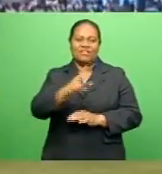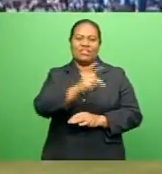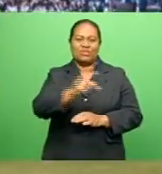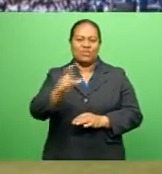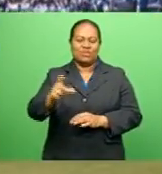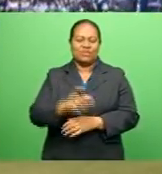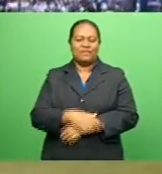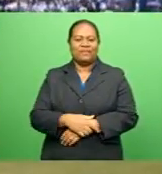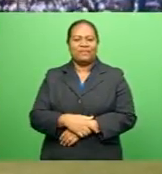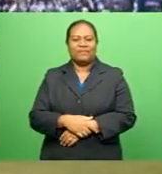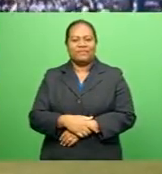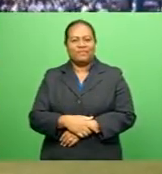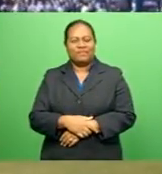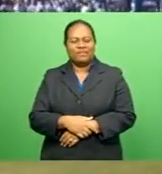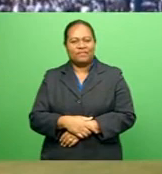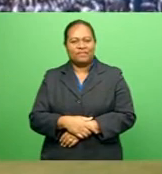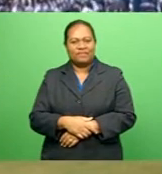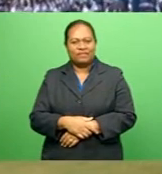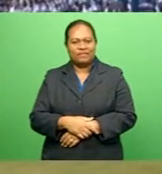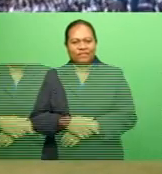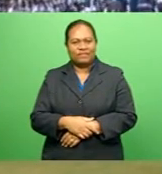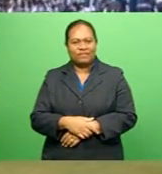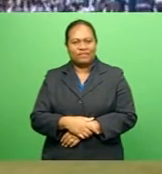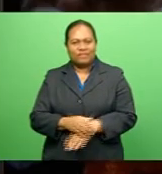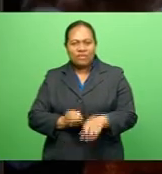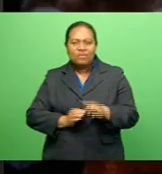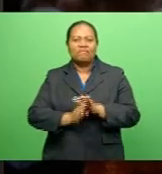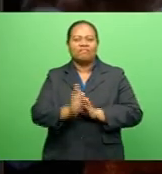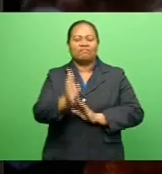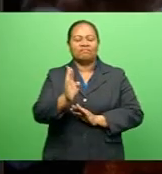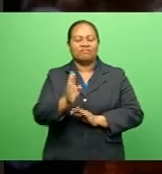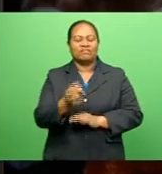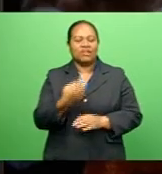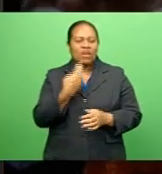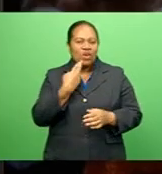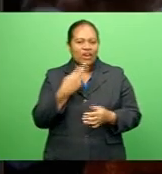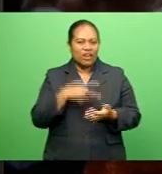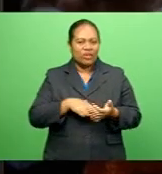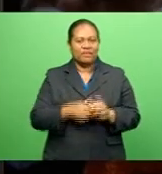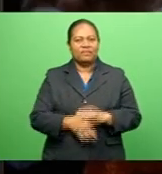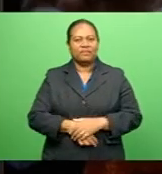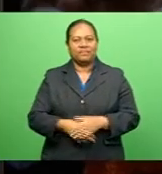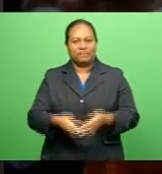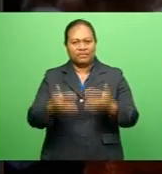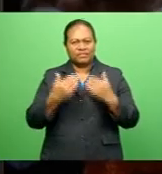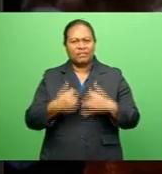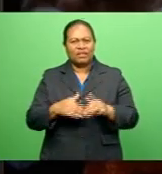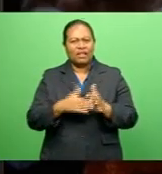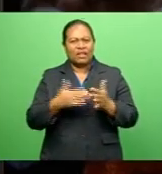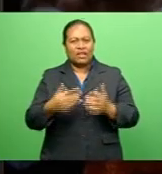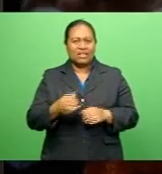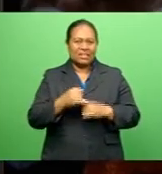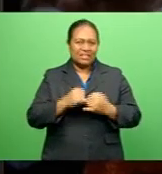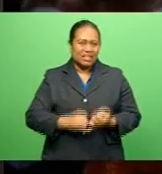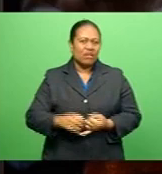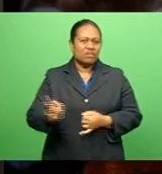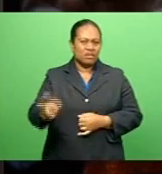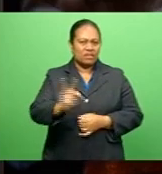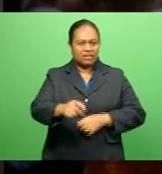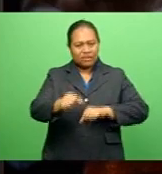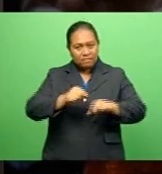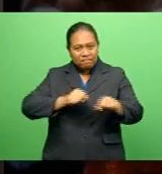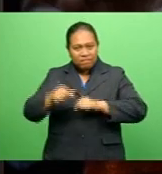To improve my records Off to his second outing in the South Pacific boxing